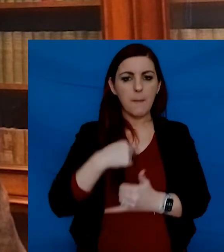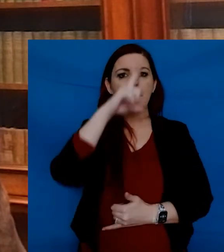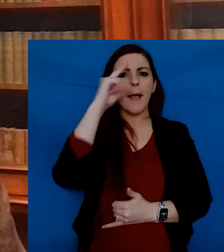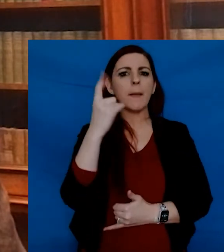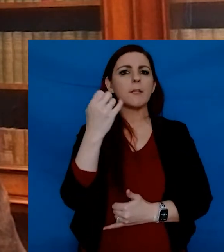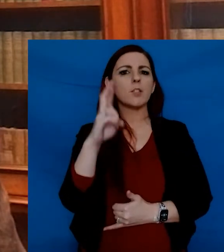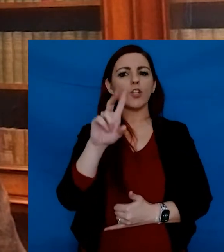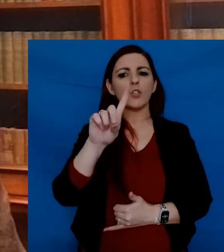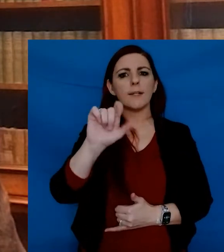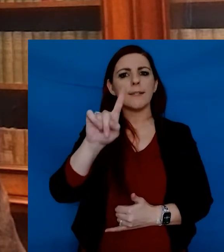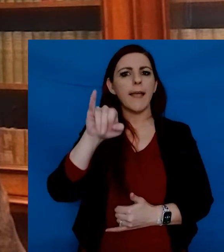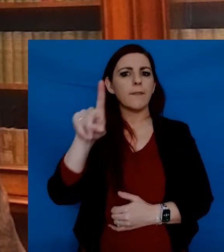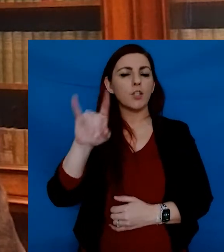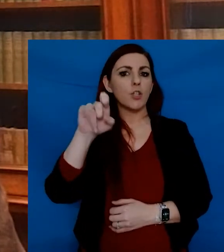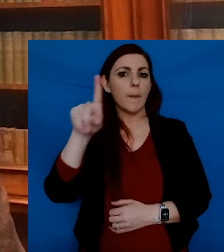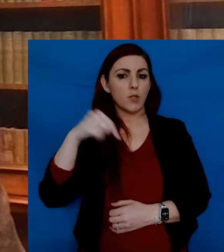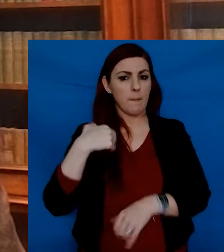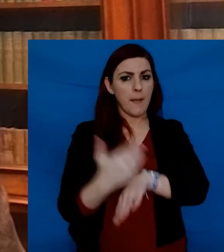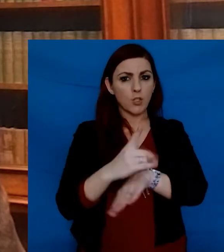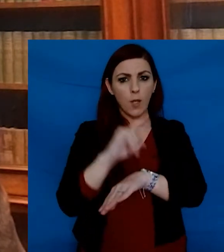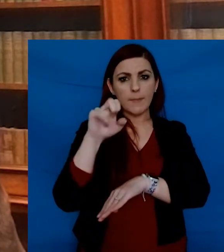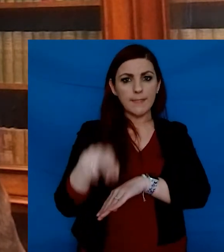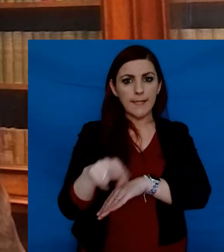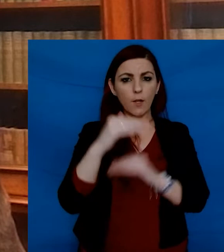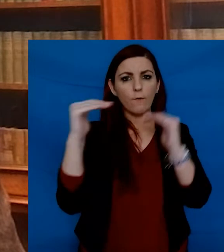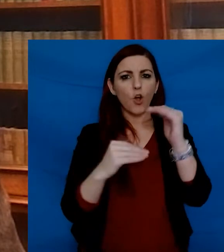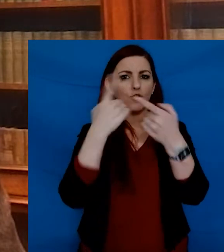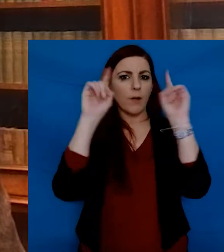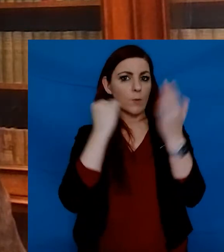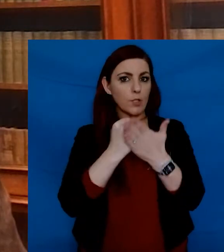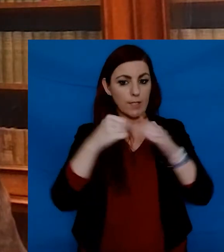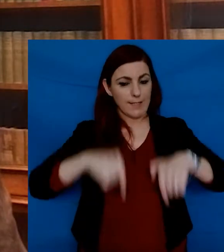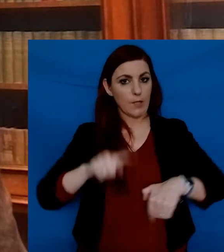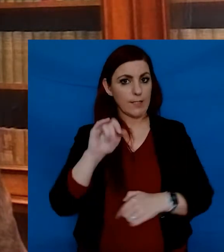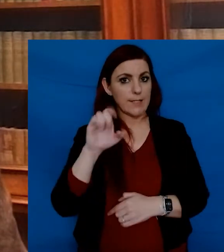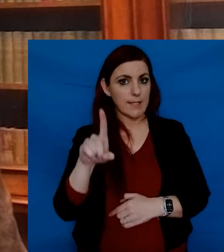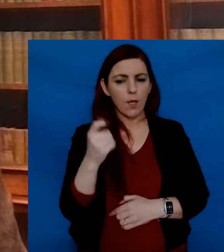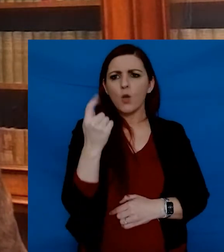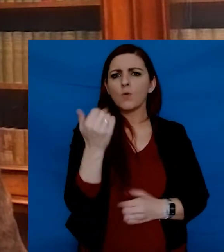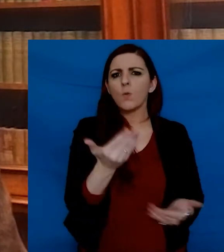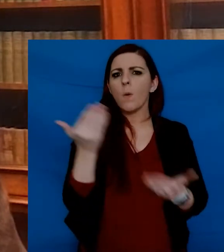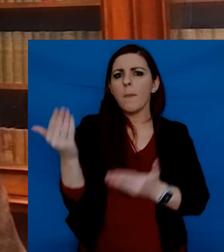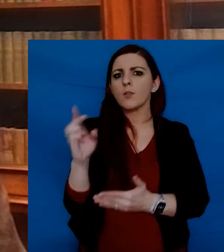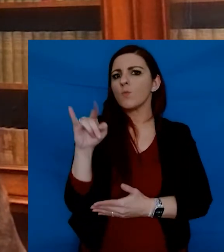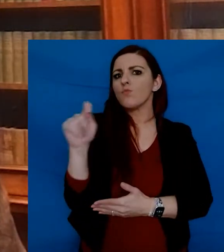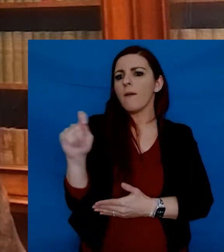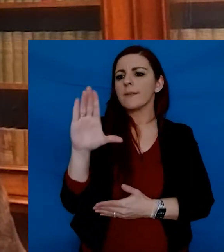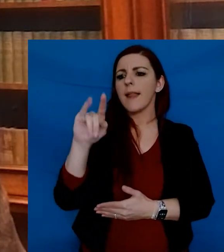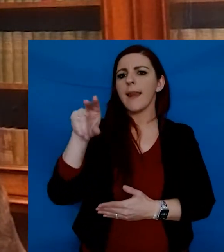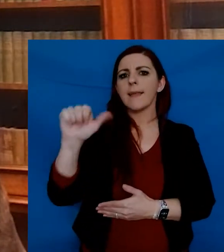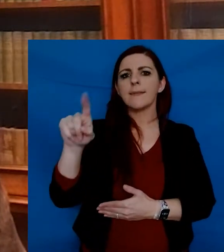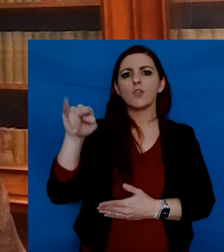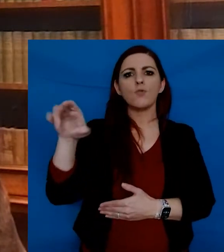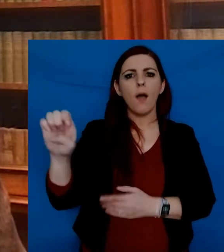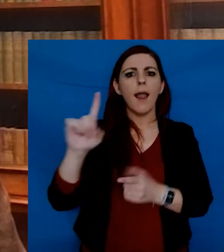name is Dr. David Shepard, and I'm the Dean of Undergraduate Studies here at Trinity College. In a moment, I'm going to hand over to our Provost, Linda